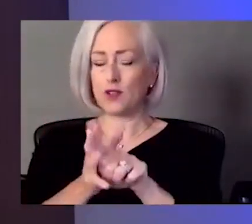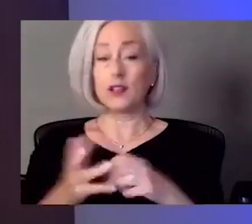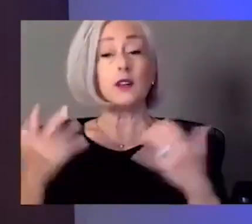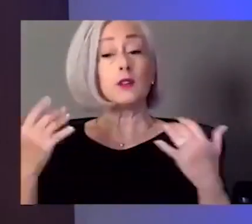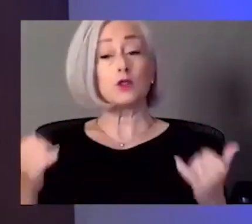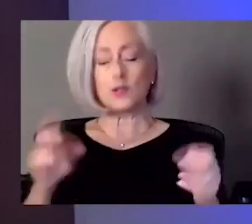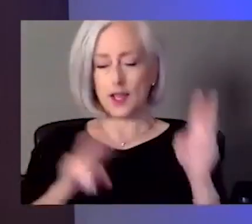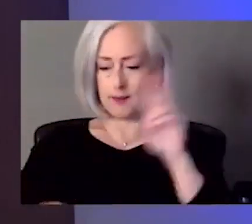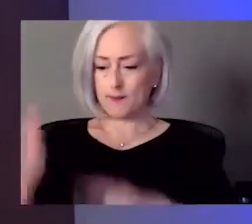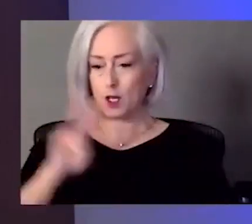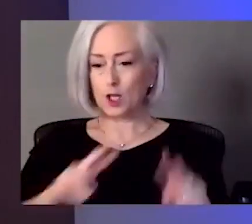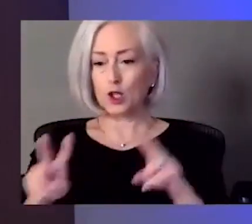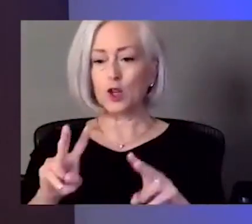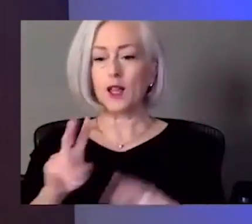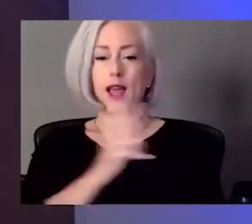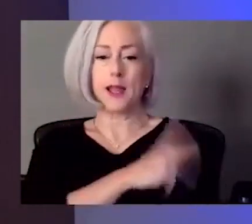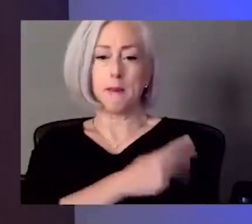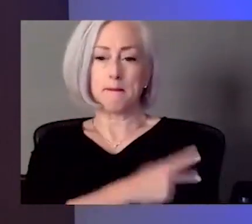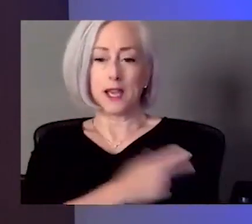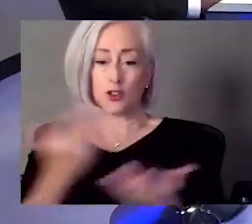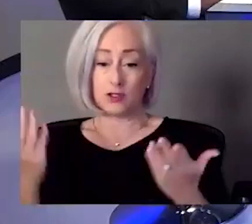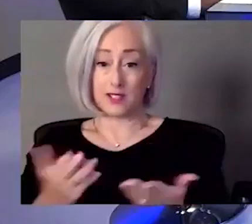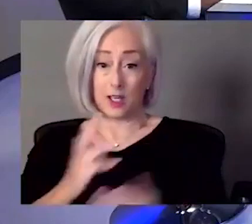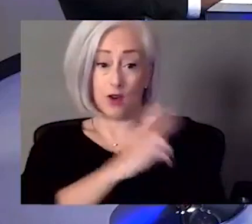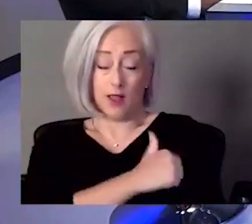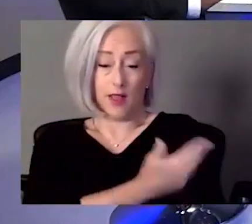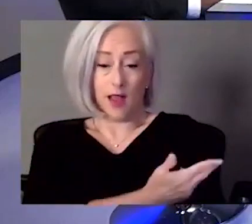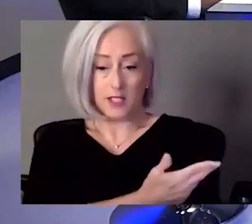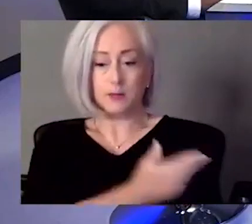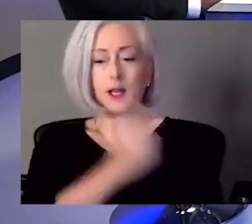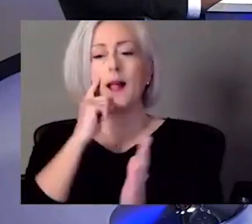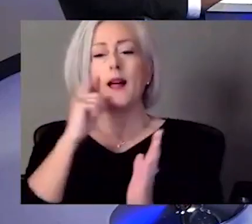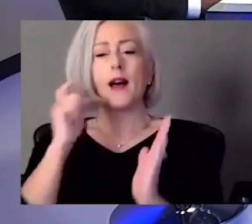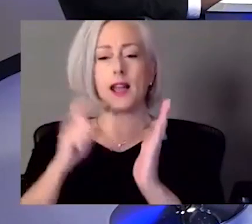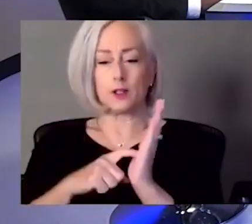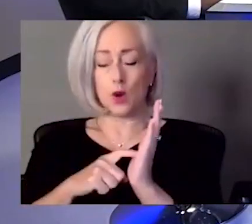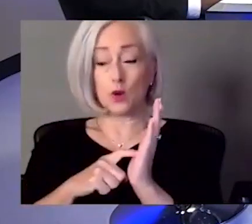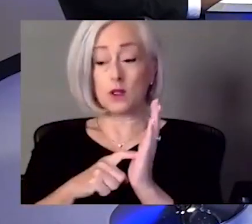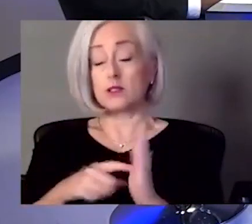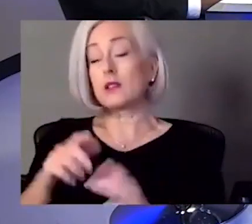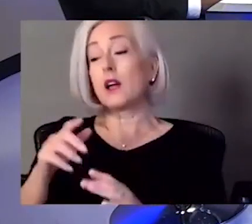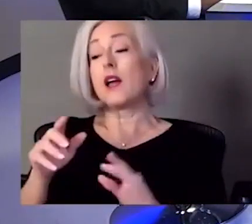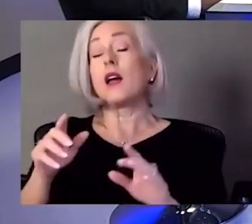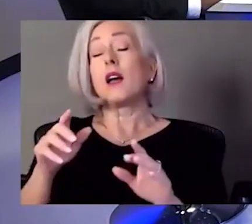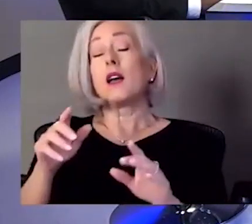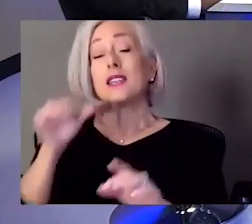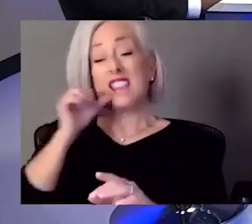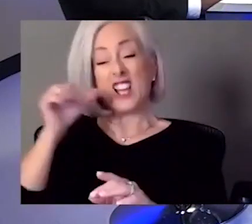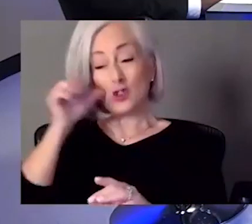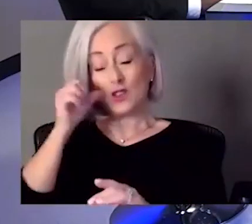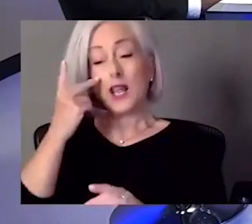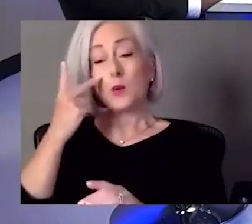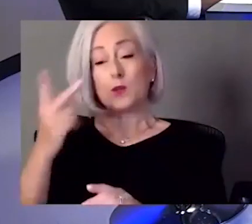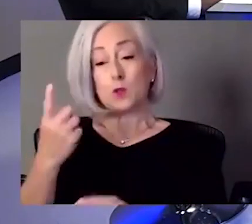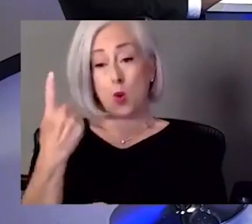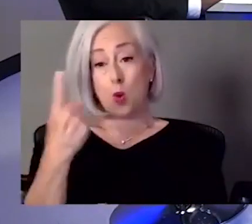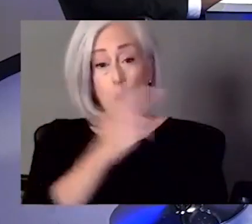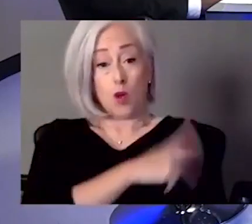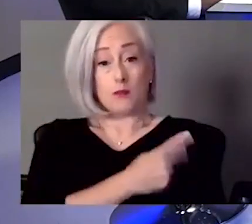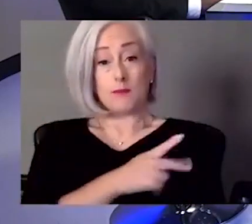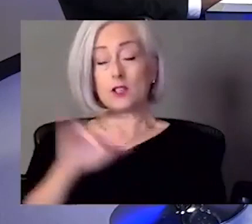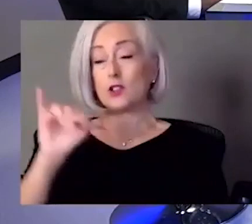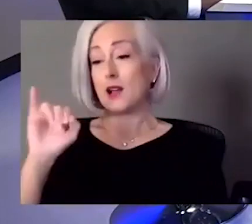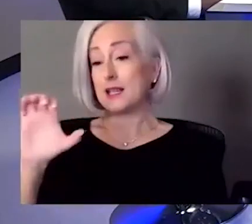and I think it's important to acknowledge even just yesterday we only had one patient in the ICU. We had a couple more now in that